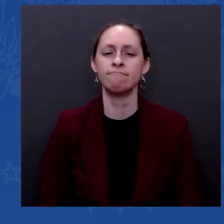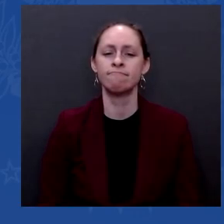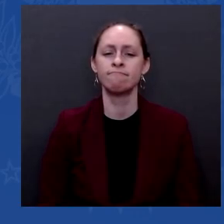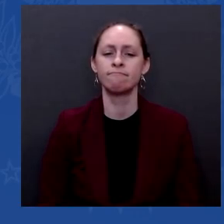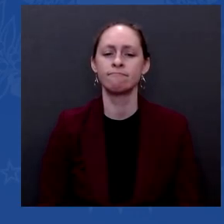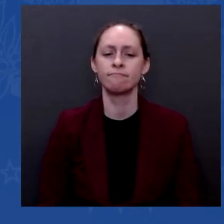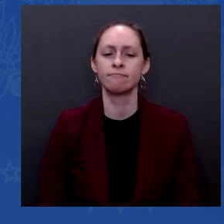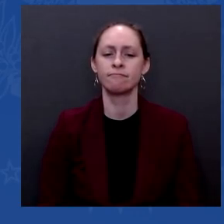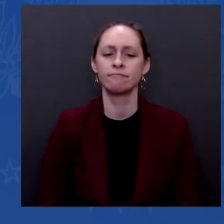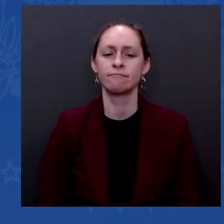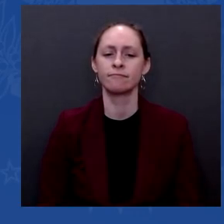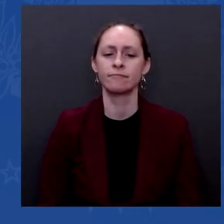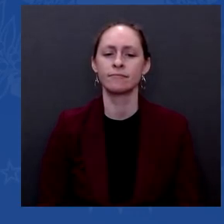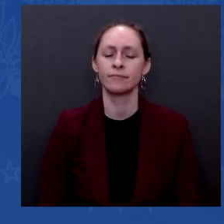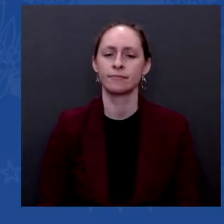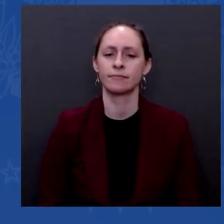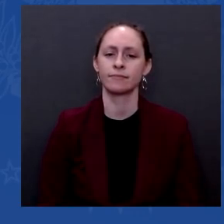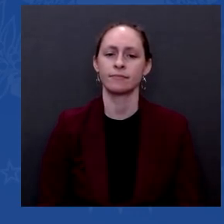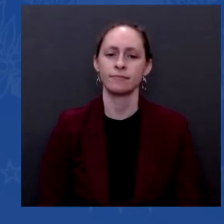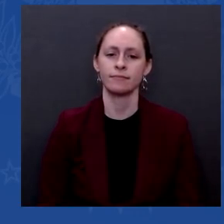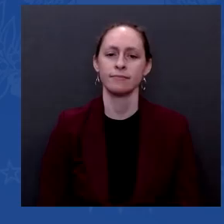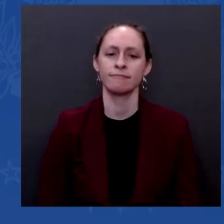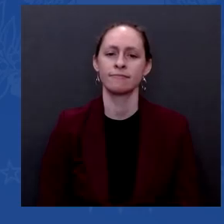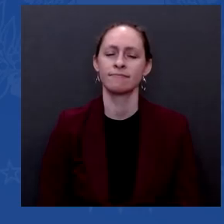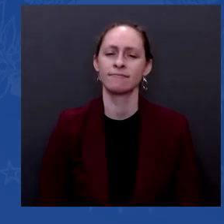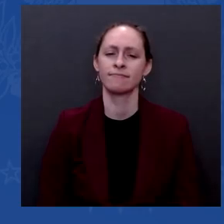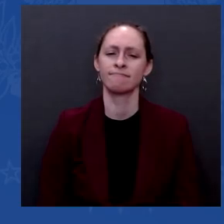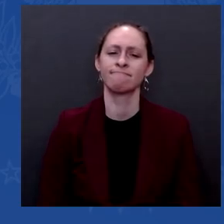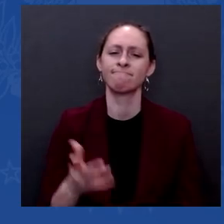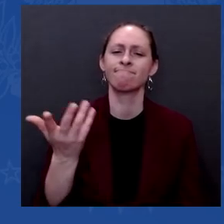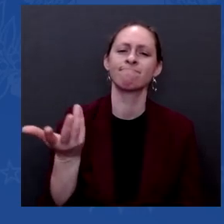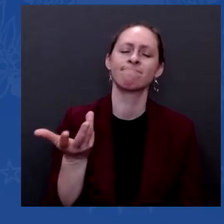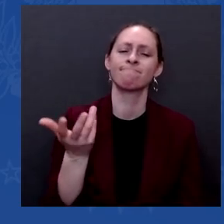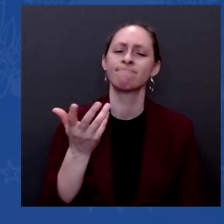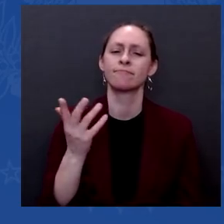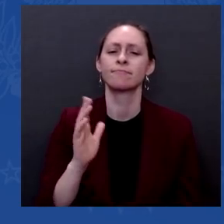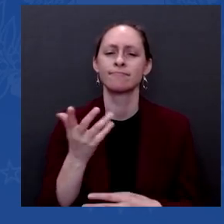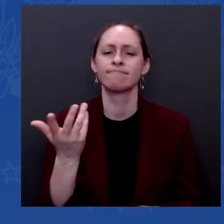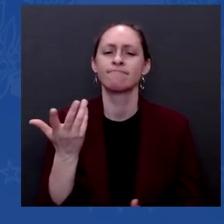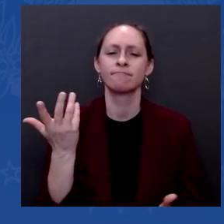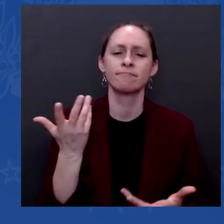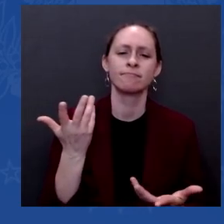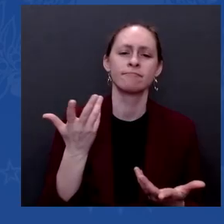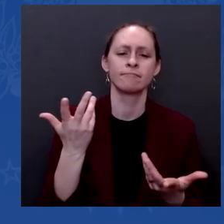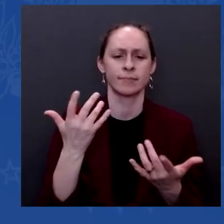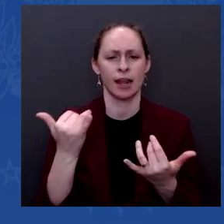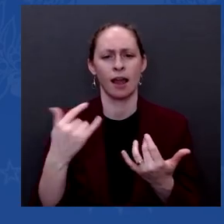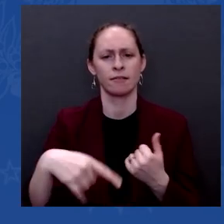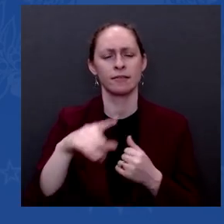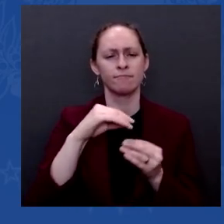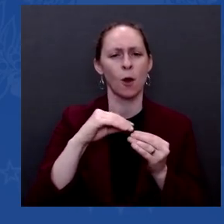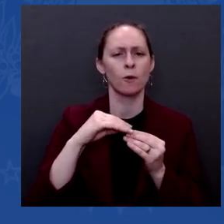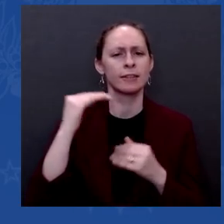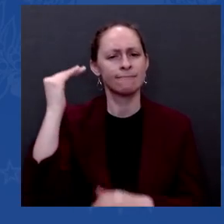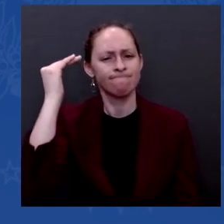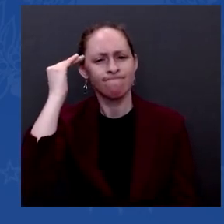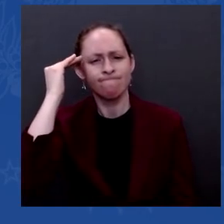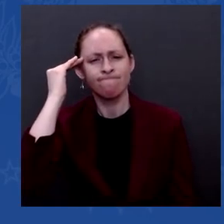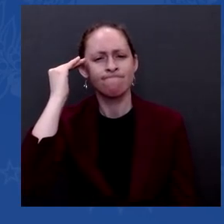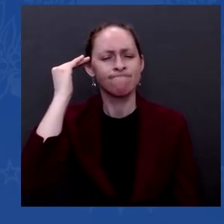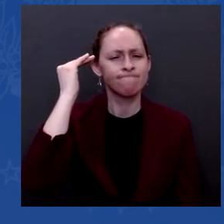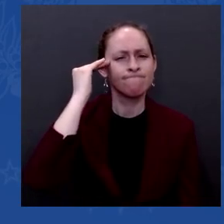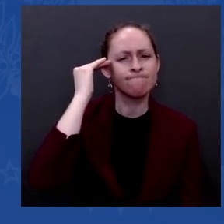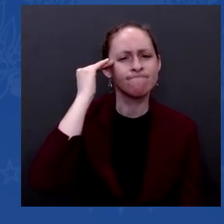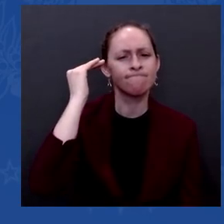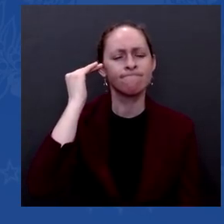the motives of some of the political players and